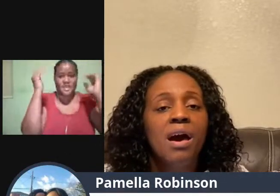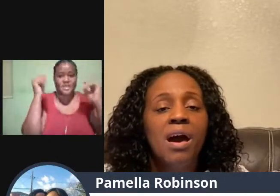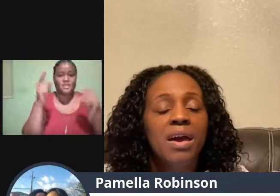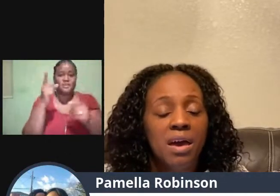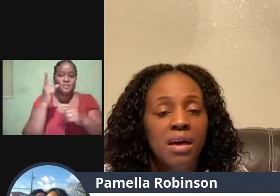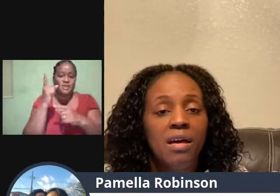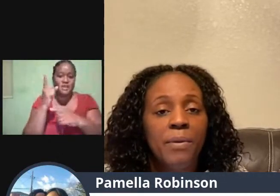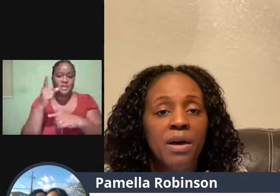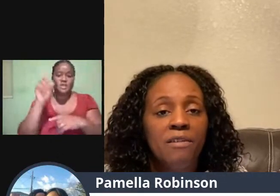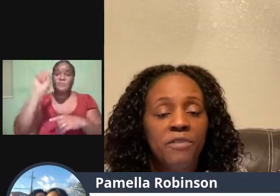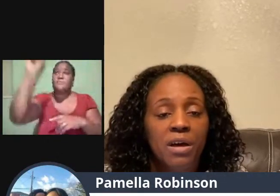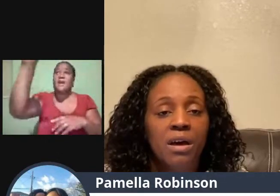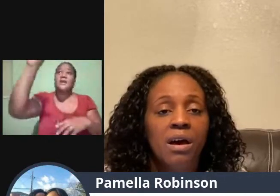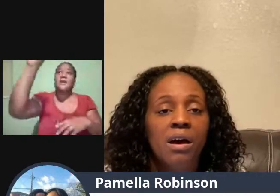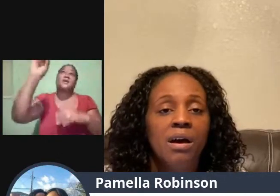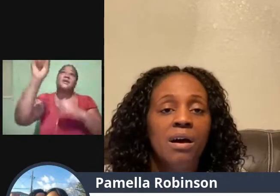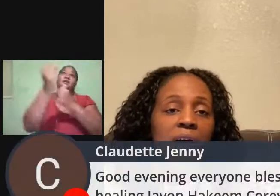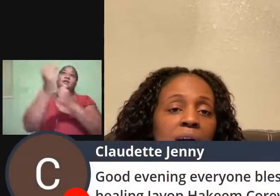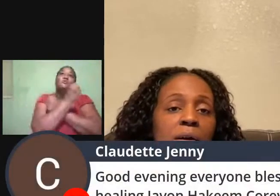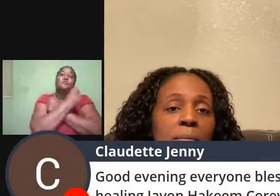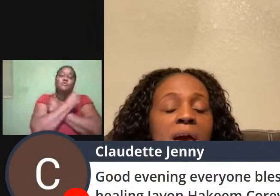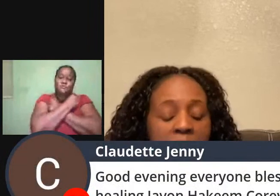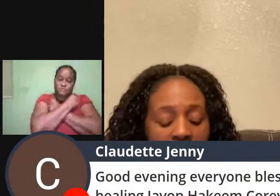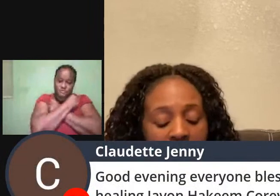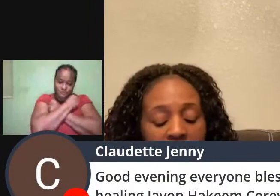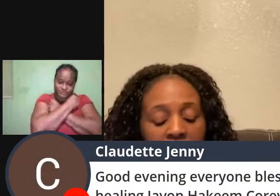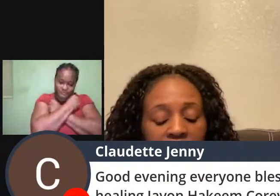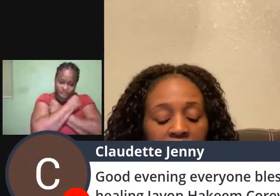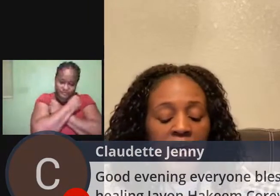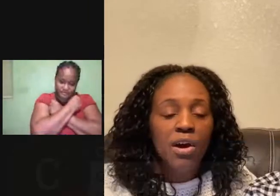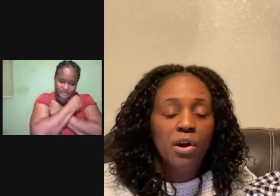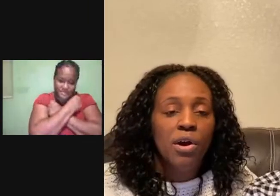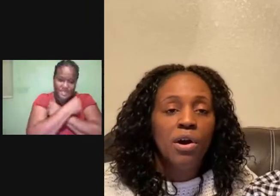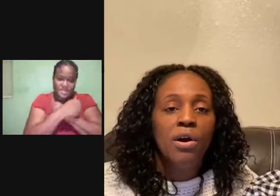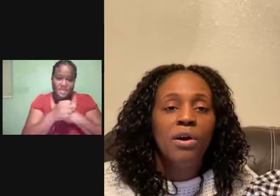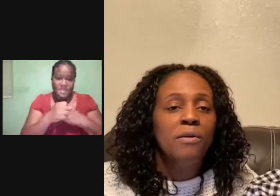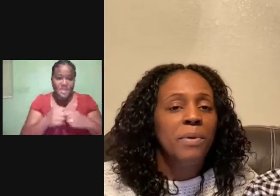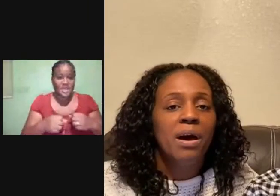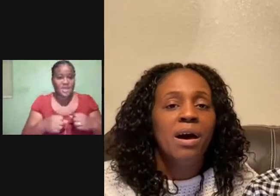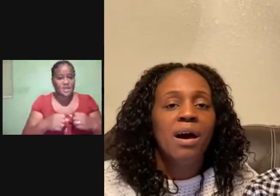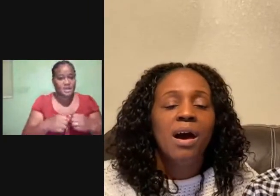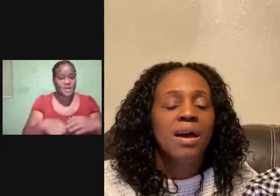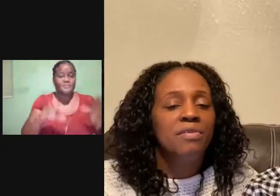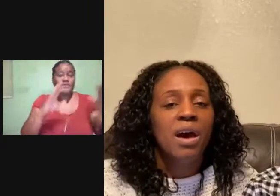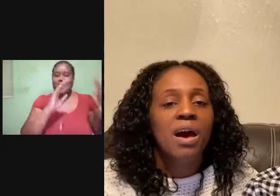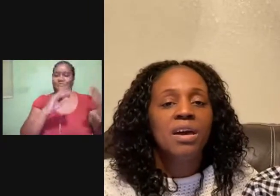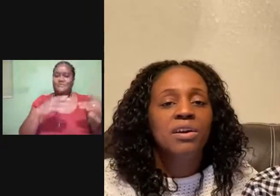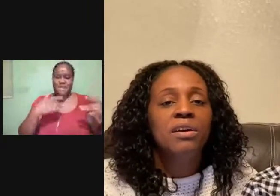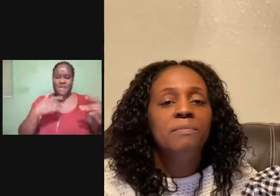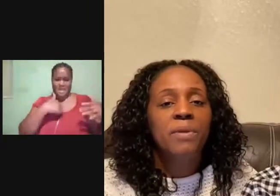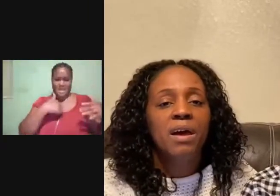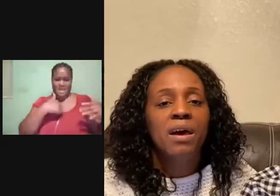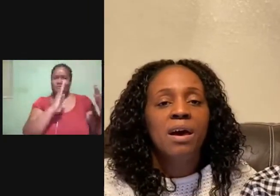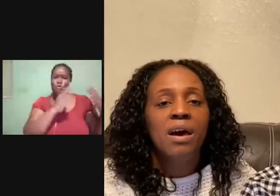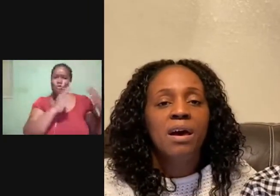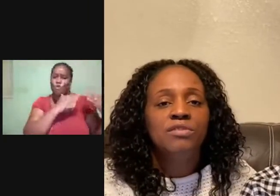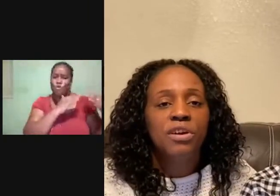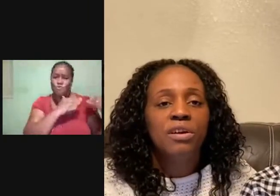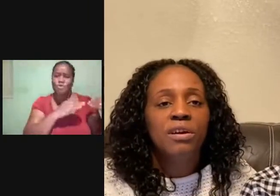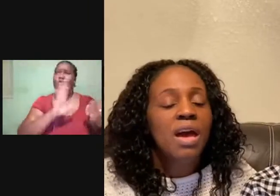Thy help hath come. And I hope by Thy good